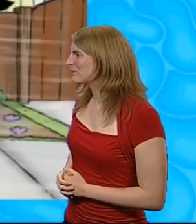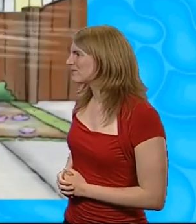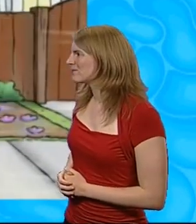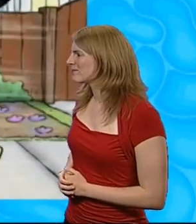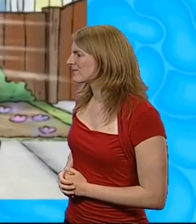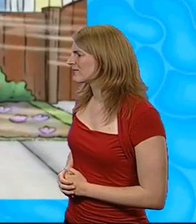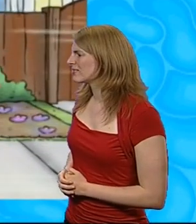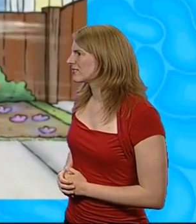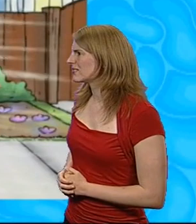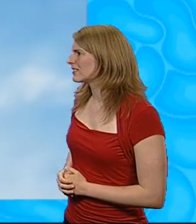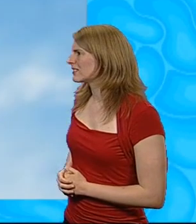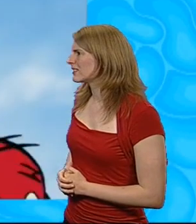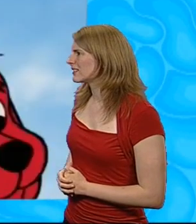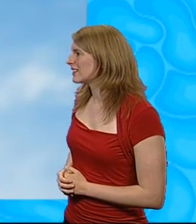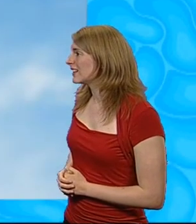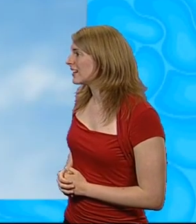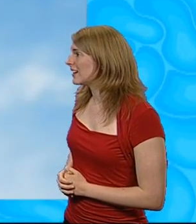Er... er... Hey!